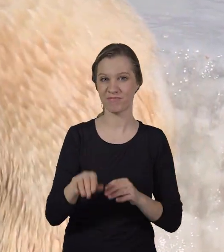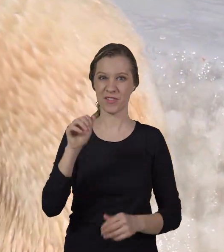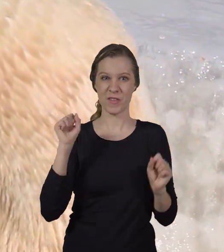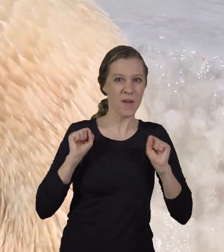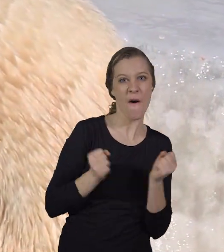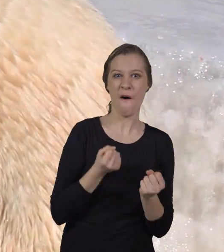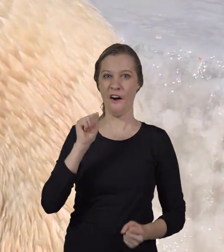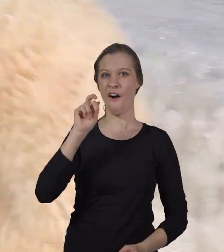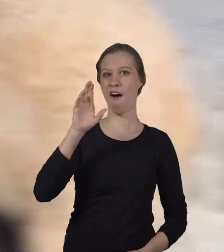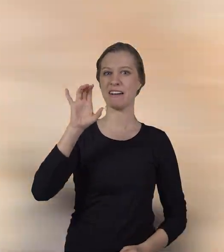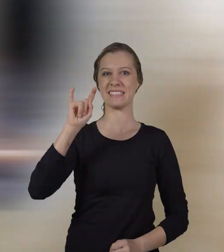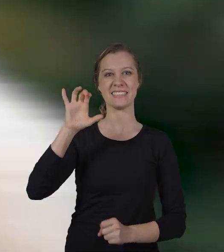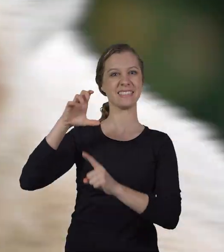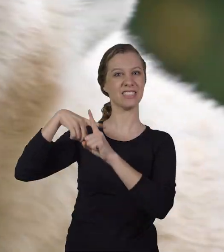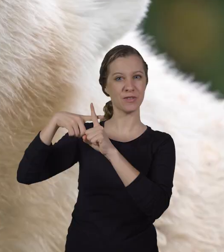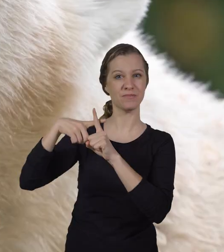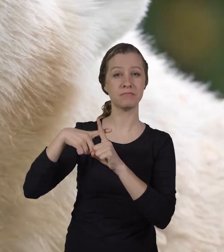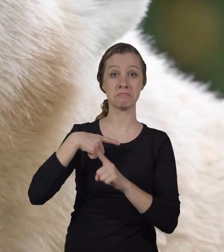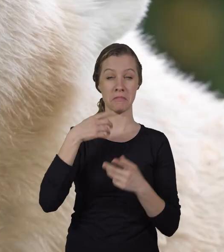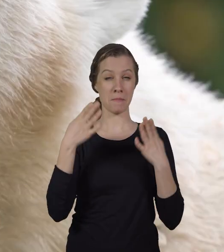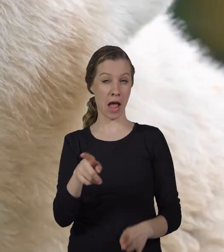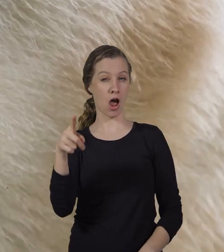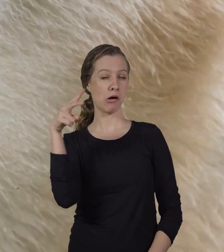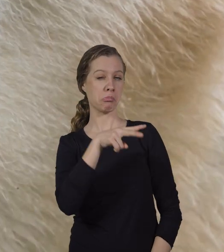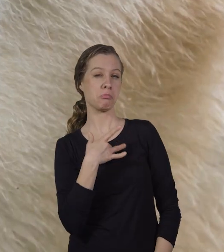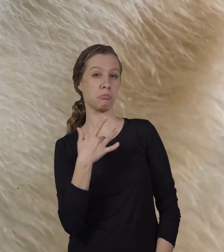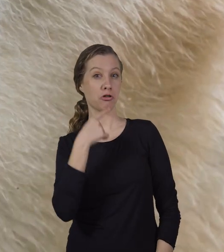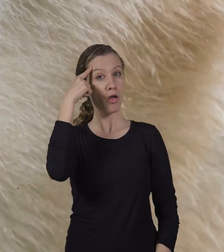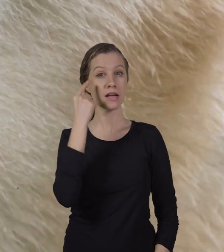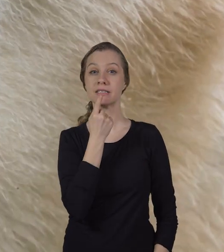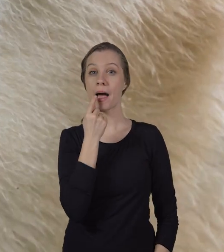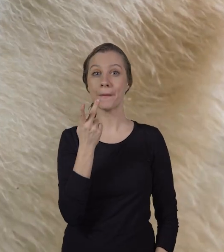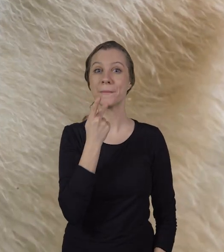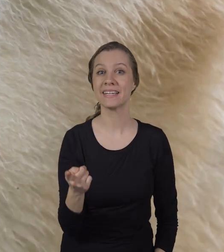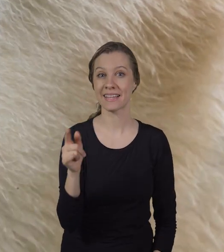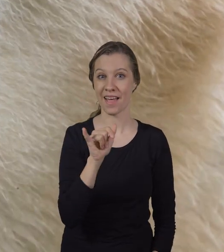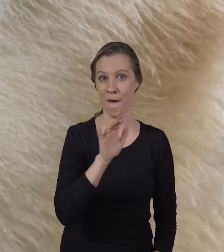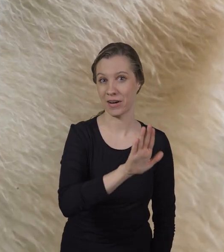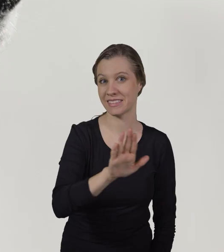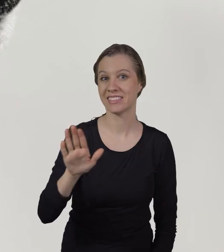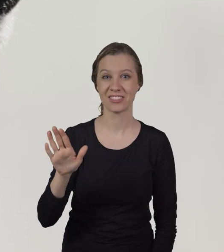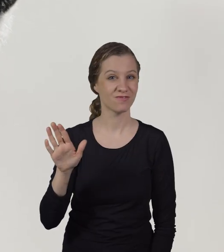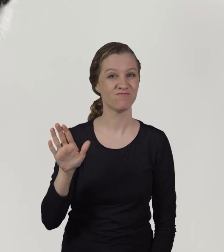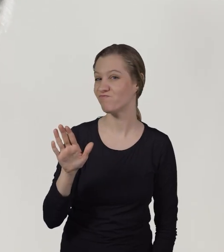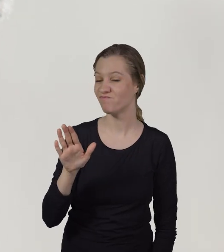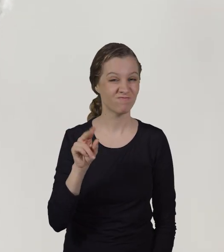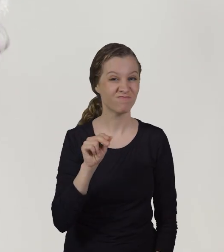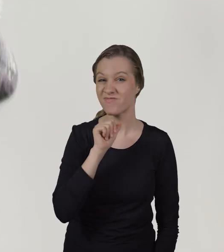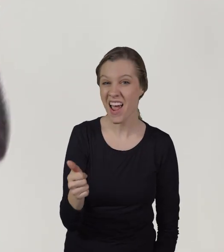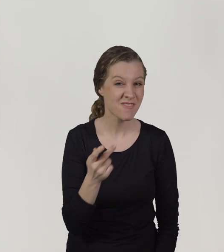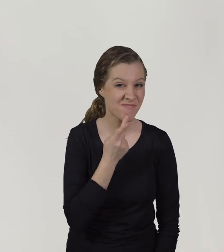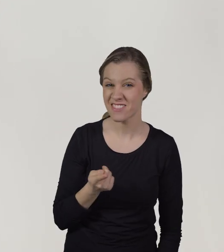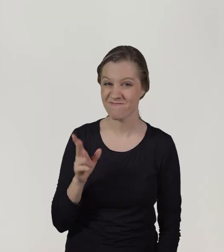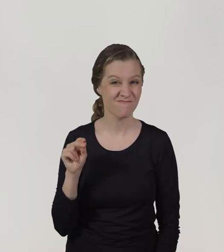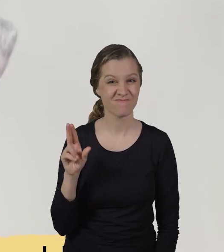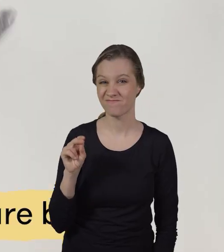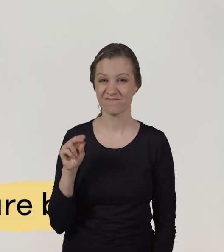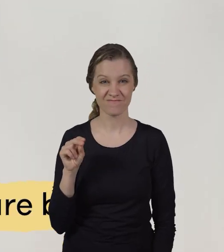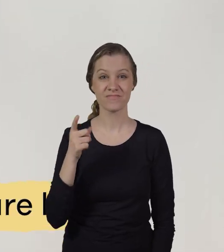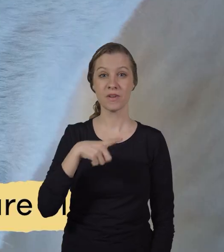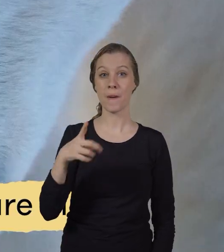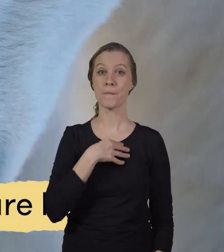cold arctic temperatures. And I bet you thought their tongues were pink like yours. But they aren't.